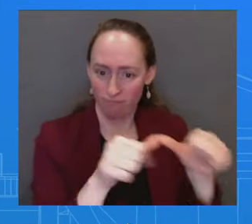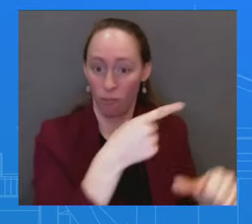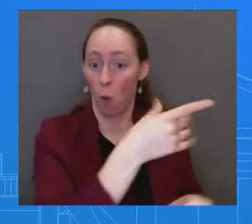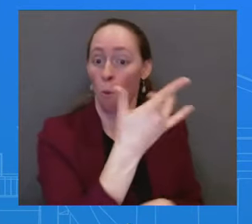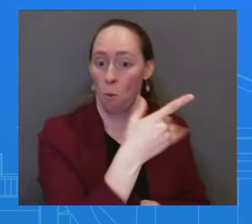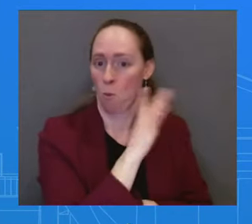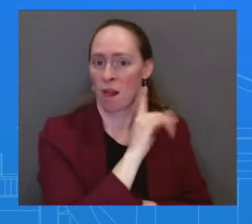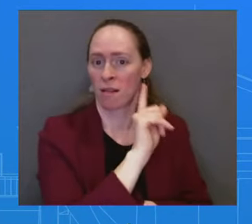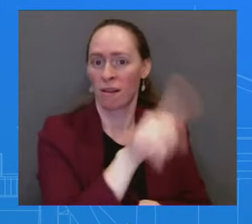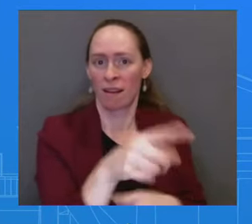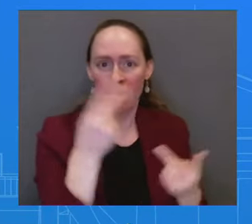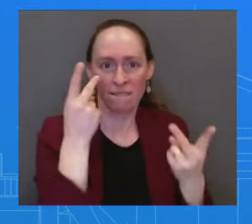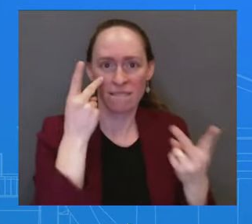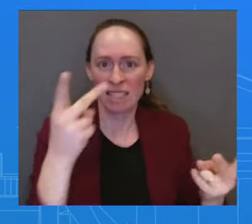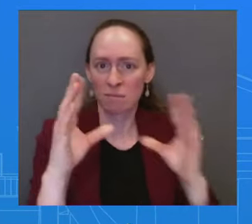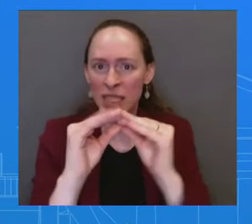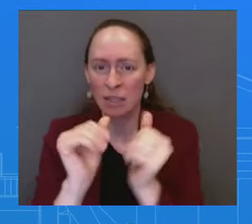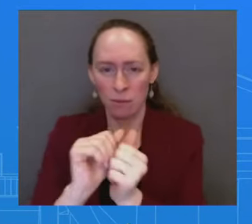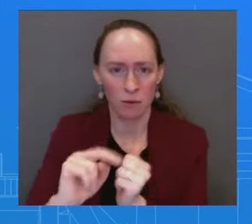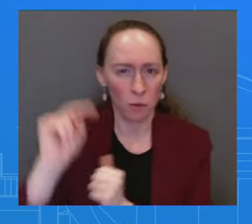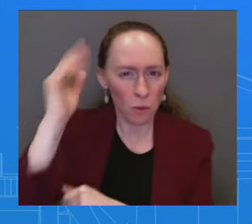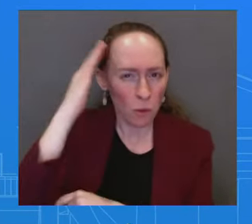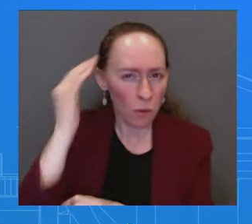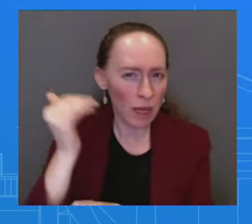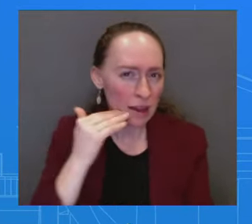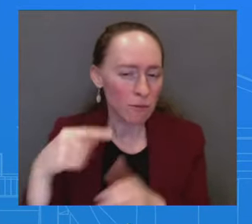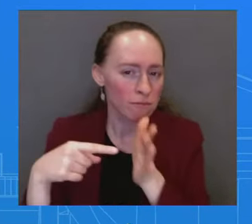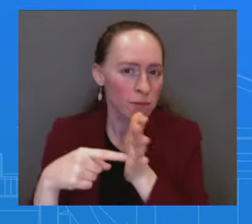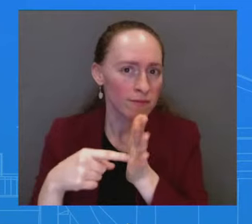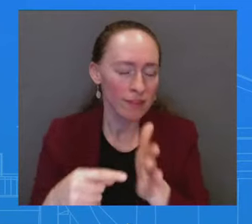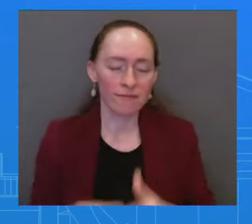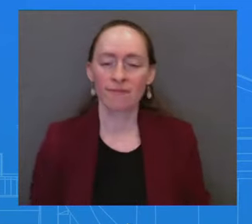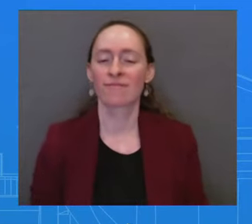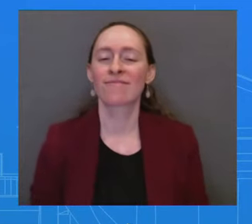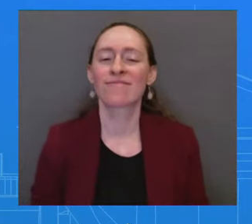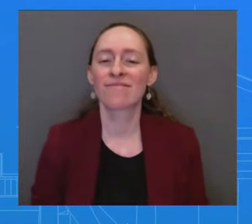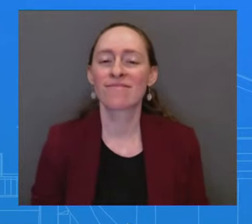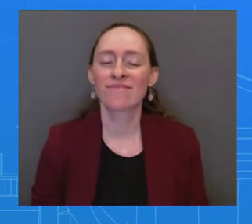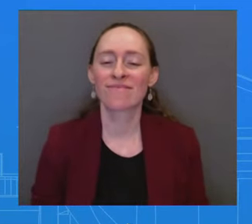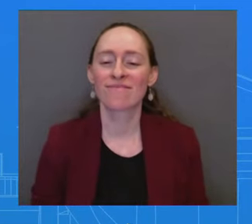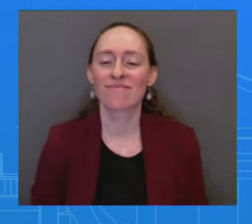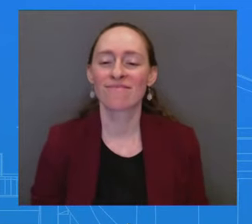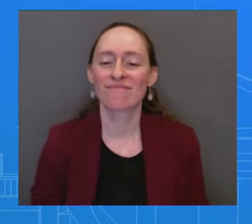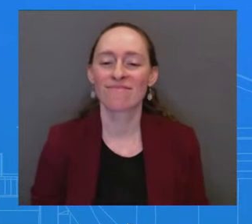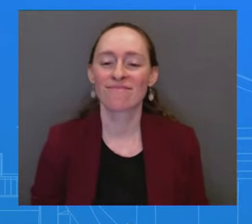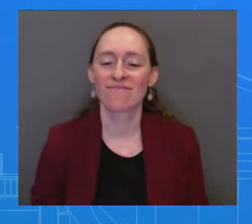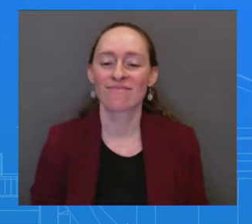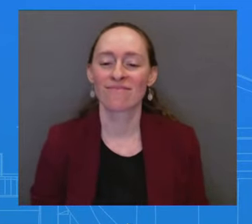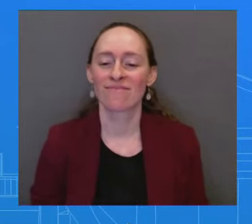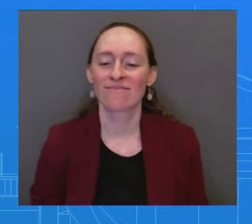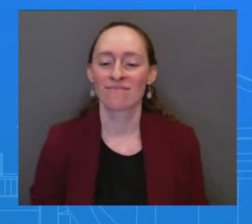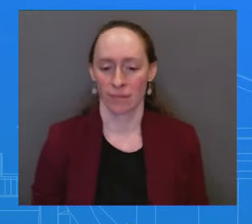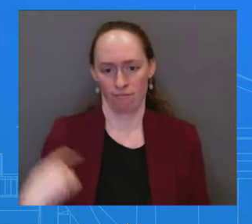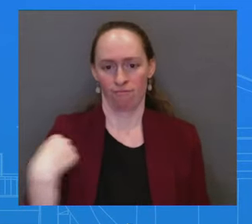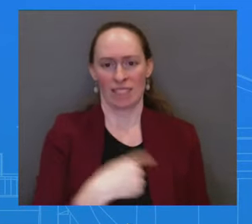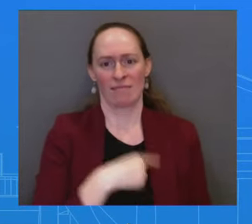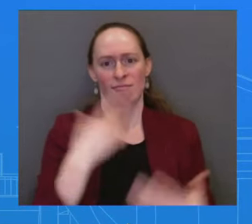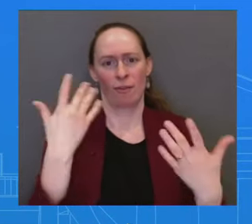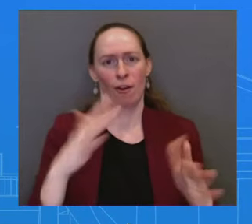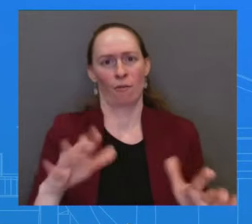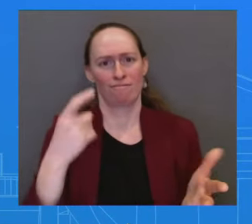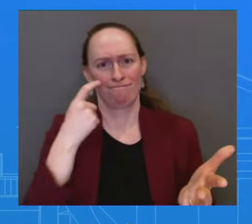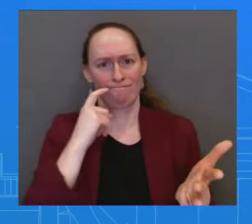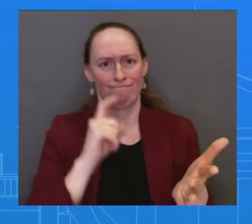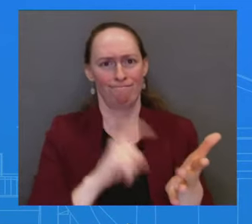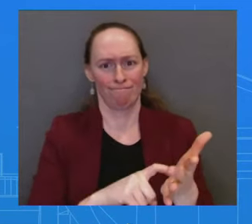relationship, this deepening relationship between North Korea and Russia, because obviously Mr. Putin stands to